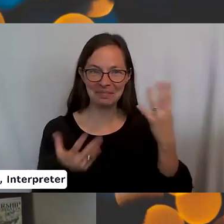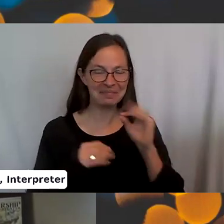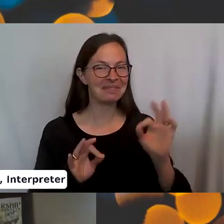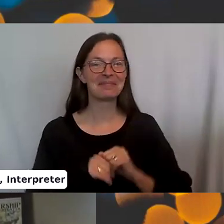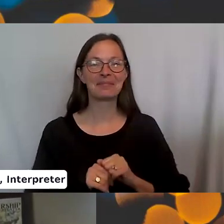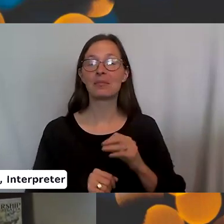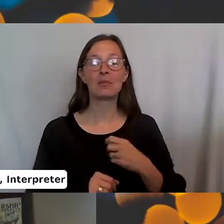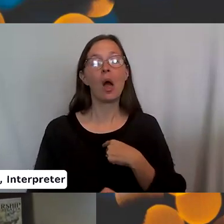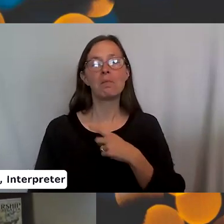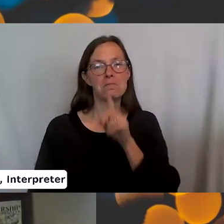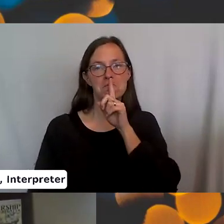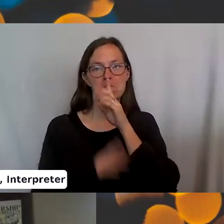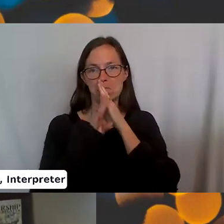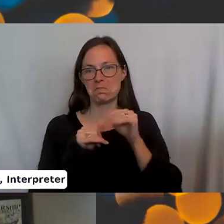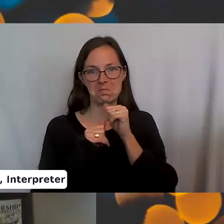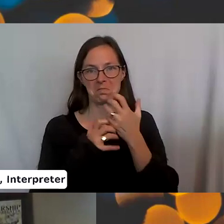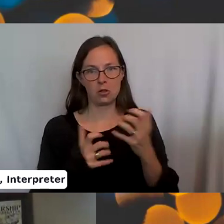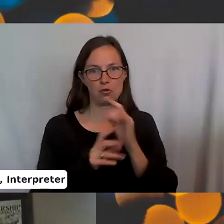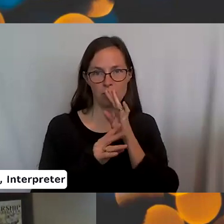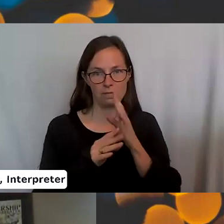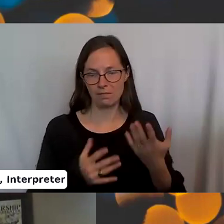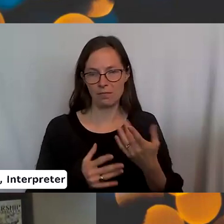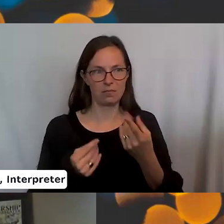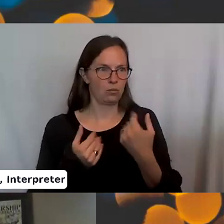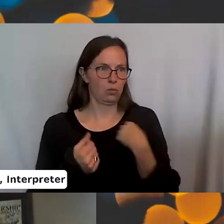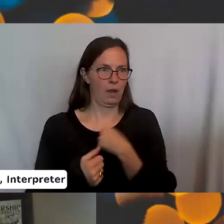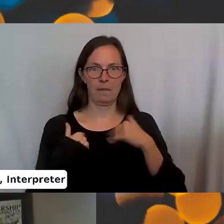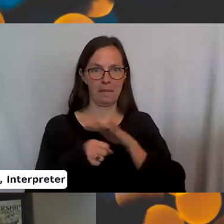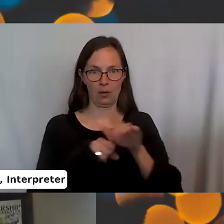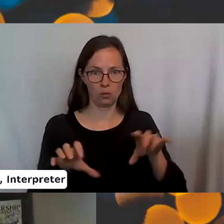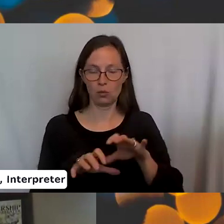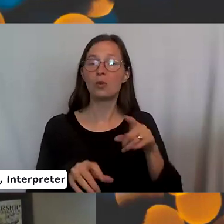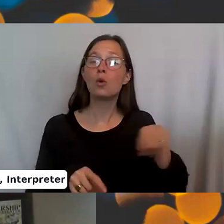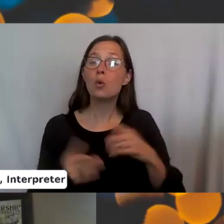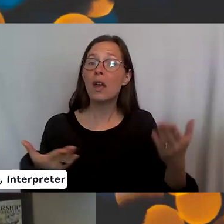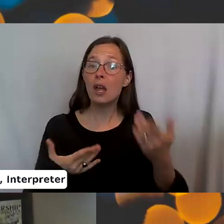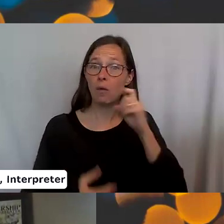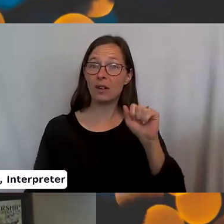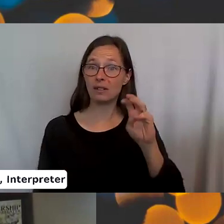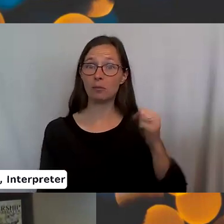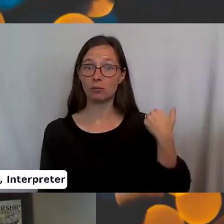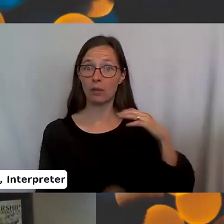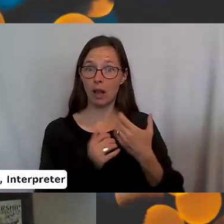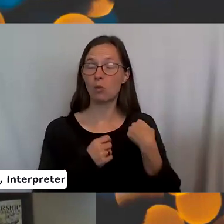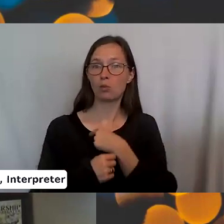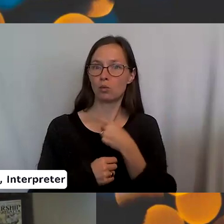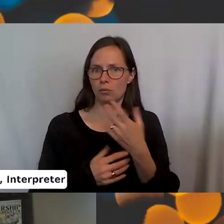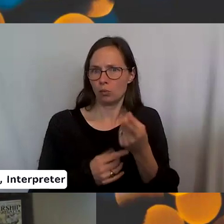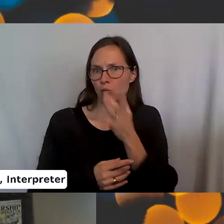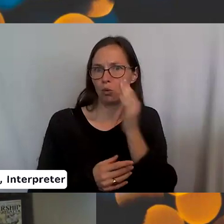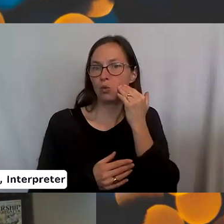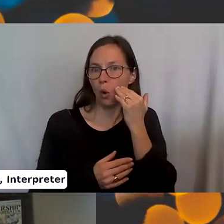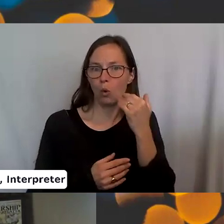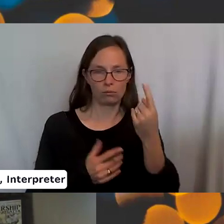not going to talk a lot because there's a lot to get through. If you were here for Sam's earlier classes, you know these are quite informative. We take our time